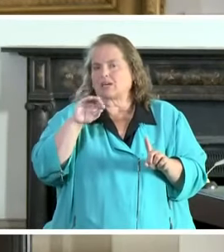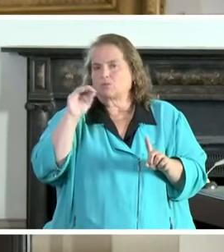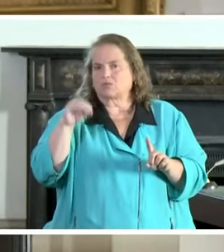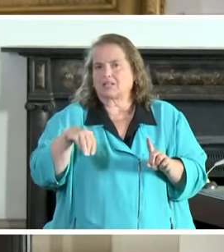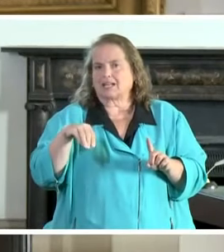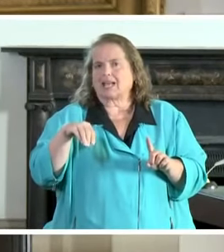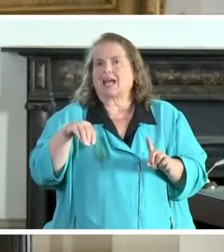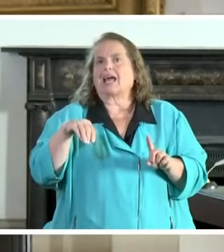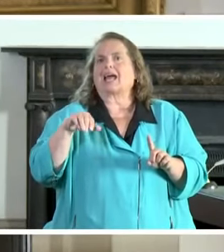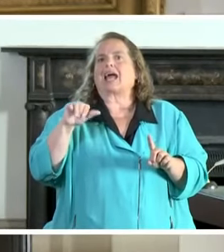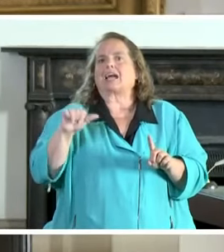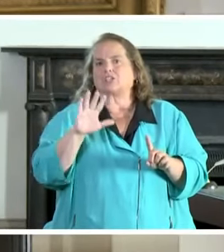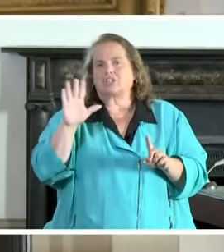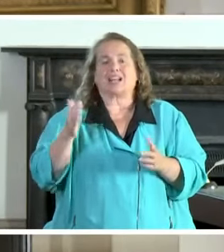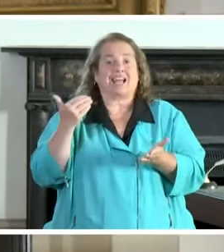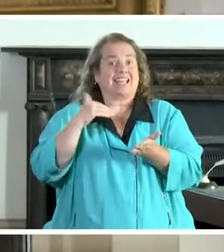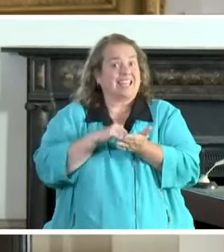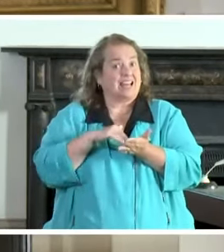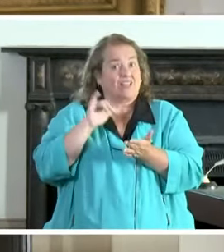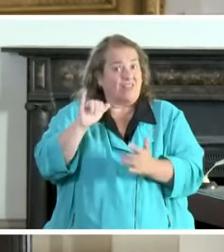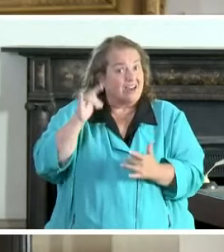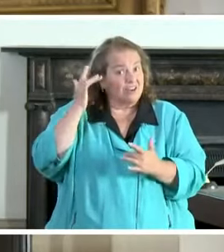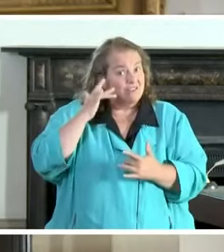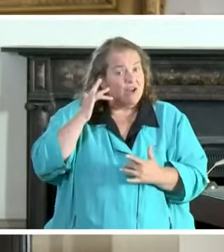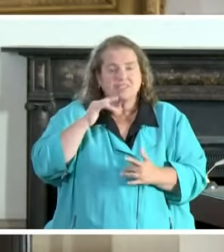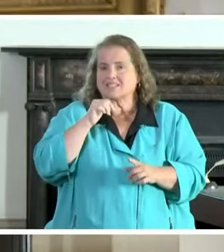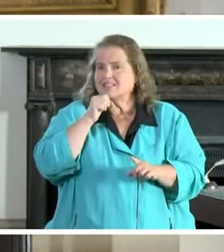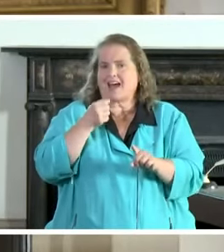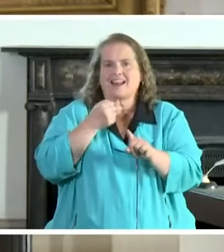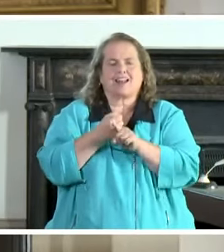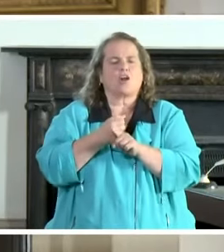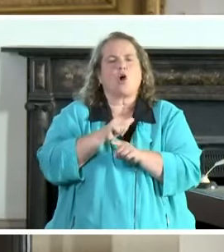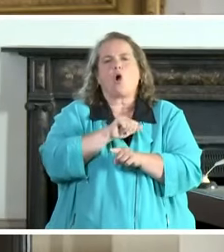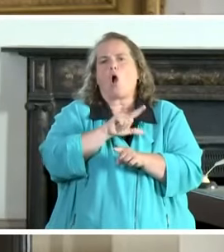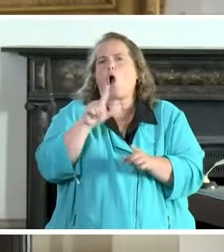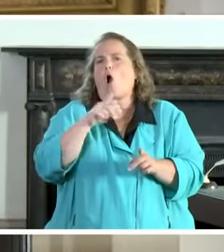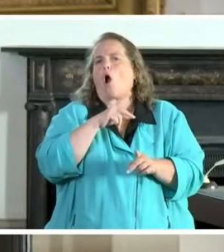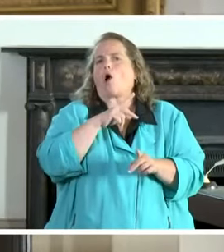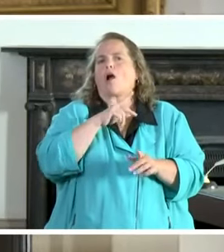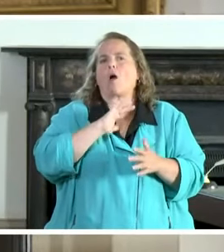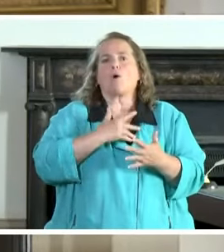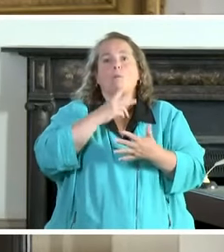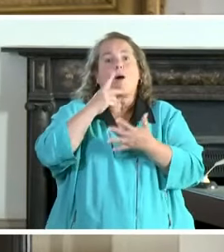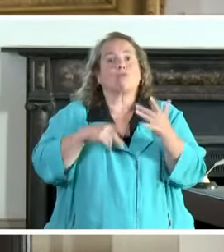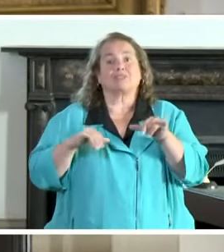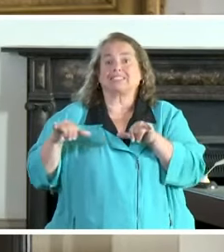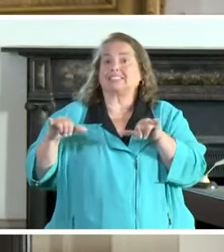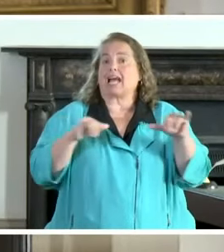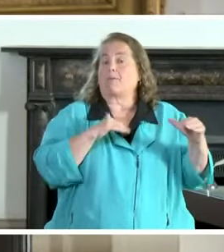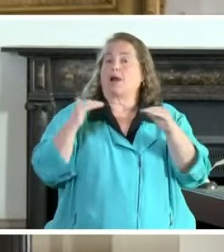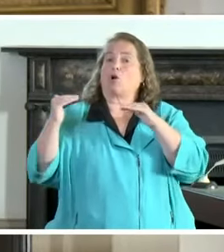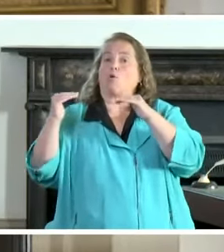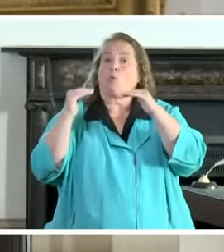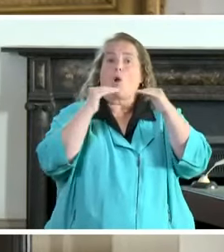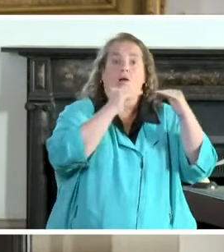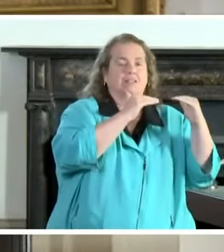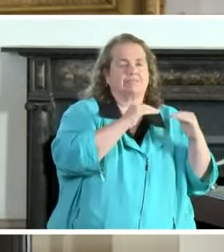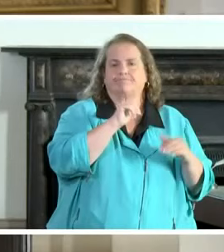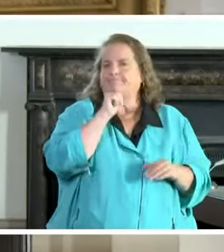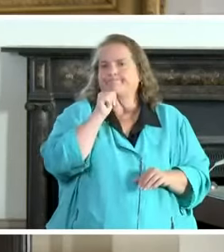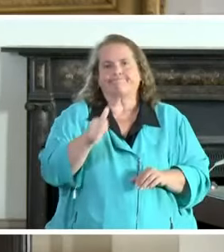asian again this virus is not hitting every part of our population the same or in relation to the population